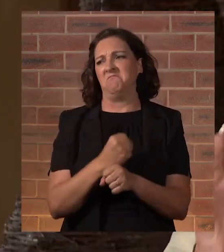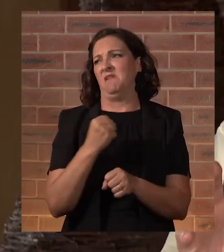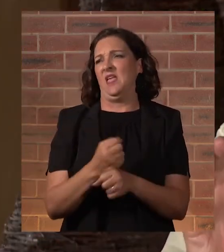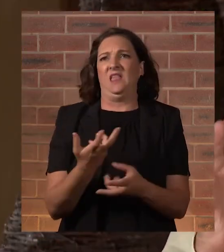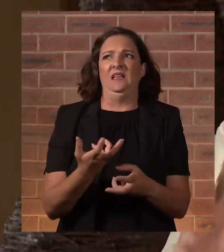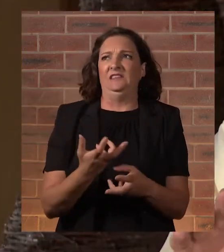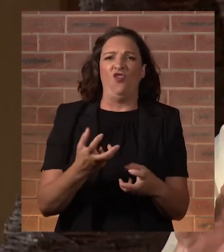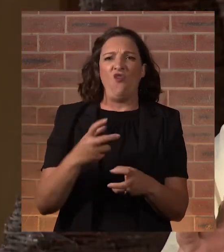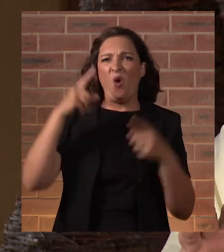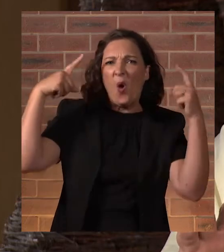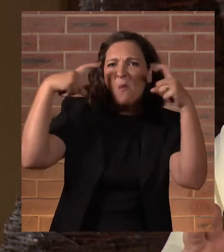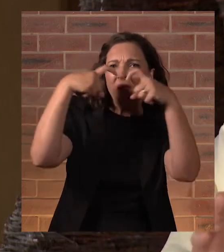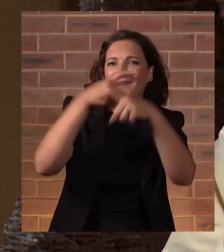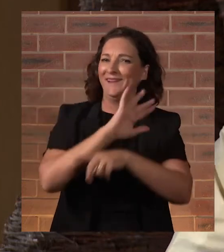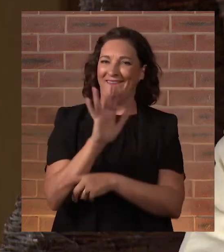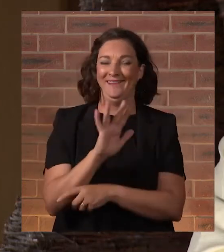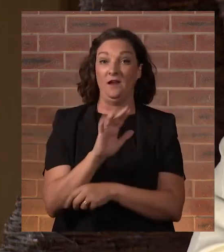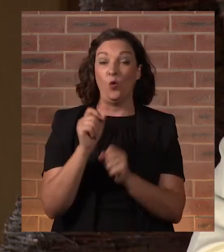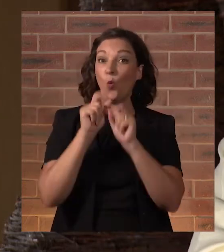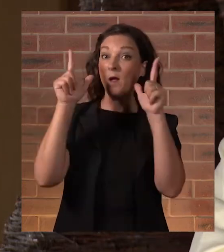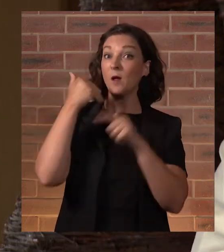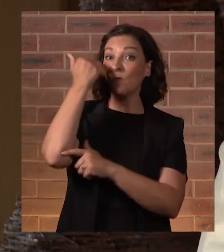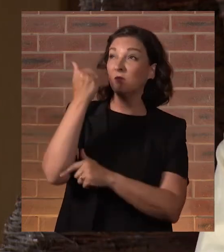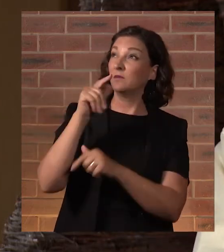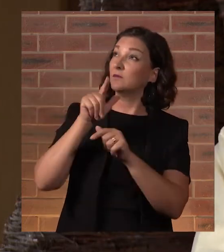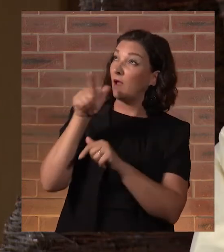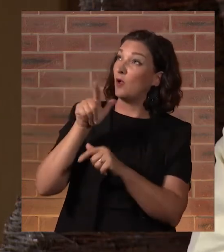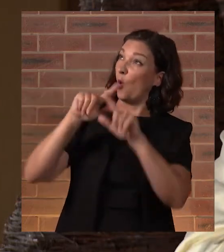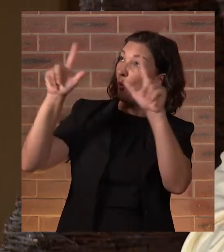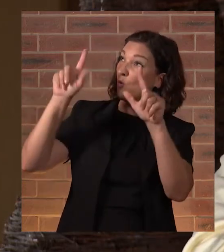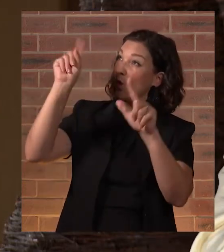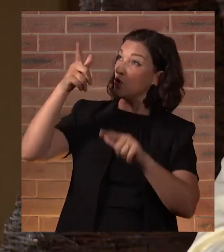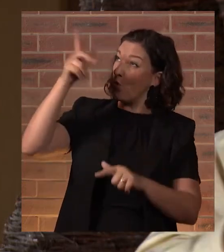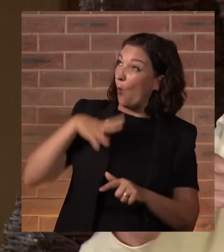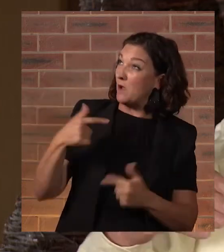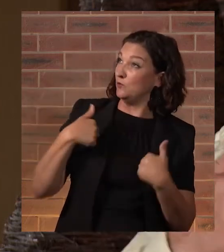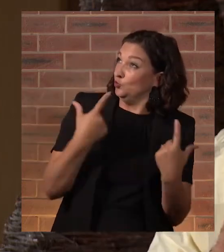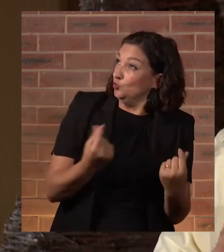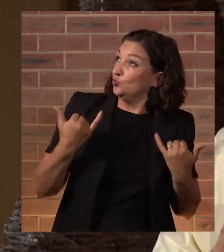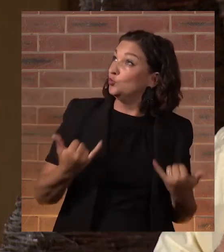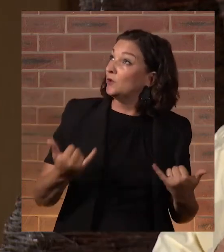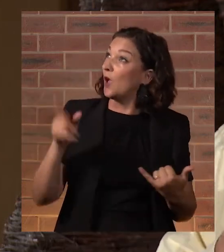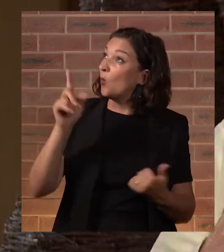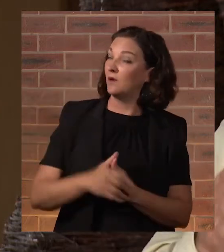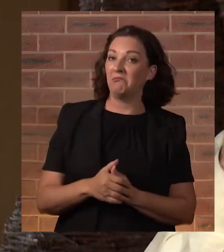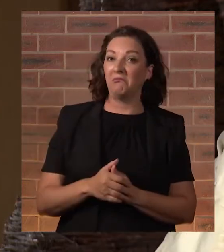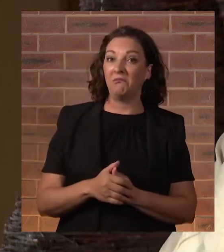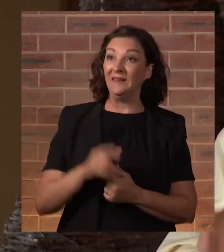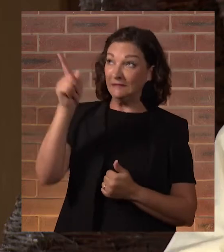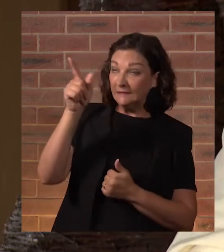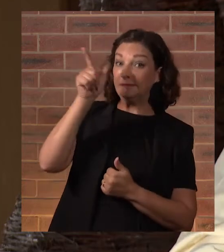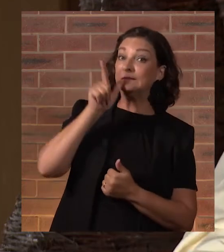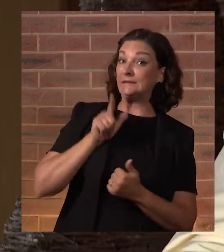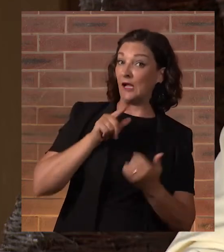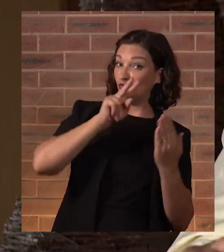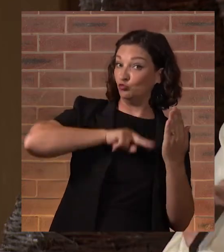more difficult than it is. Let's wake up every morning and say, Lord Jesus, what is it you want me to do today? And then whatever